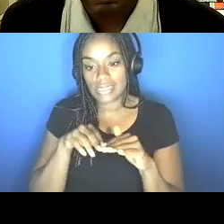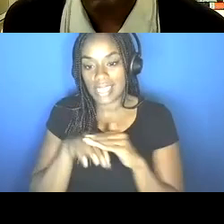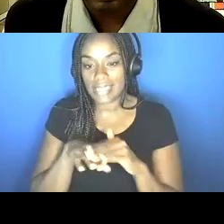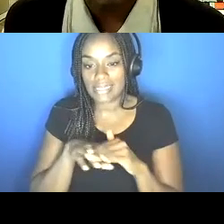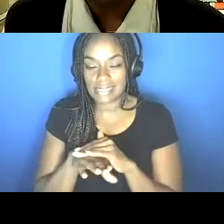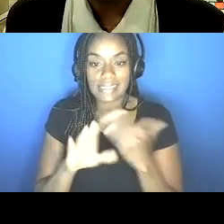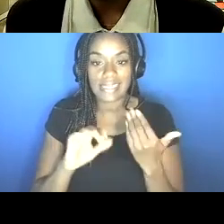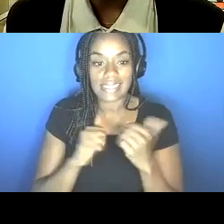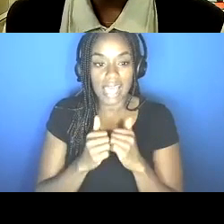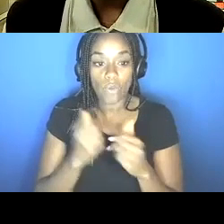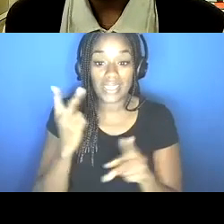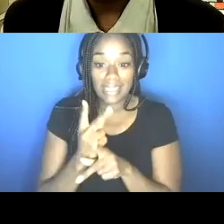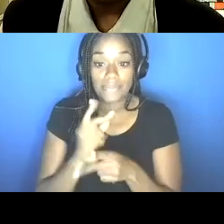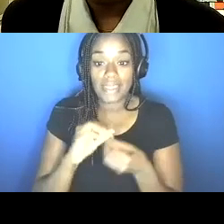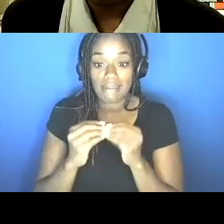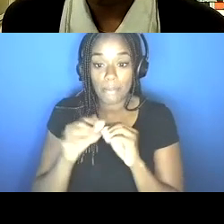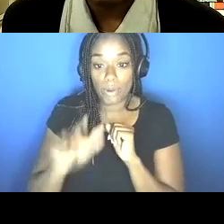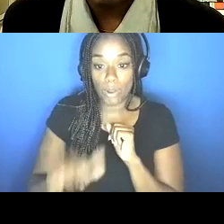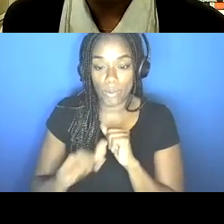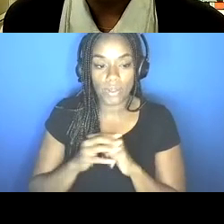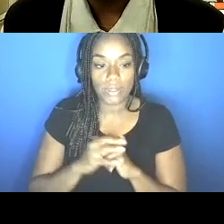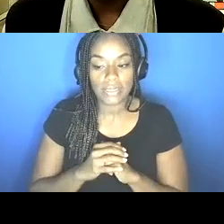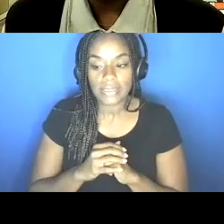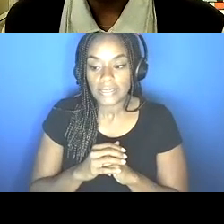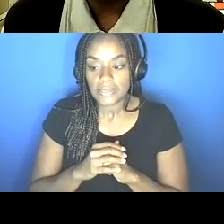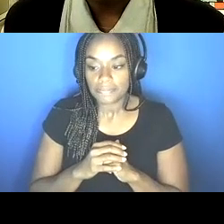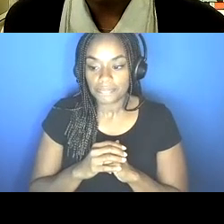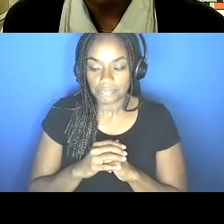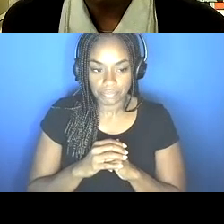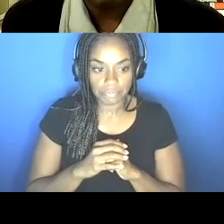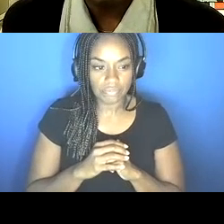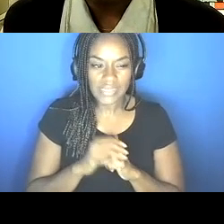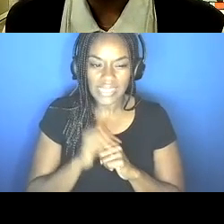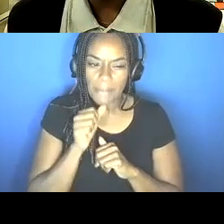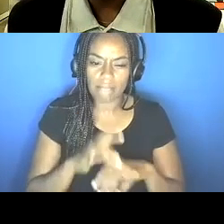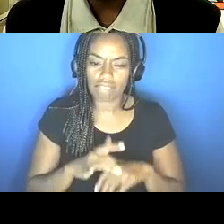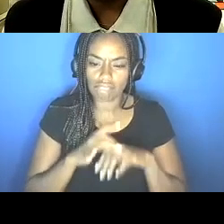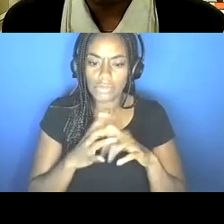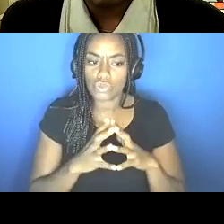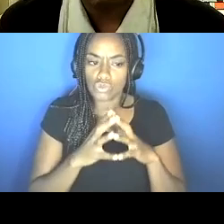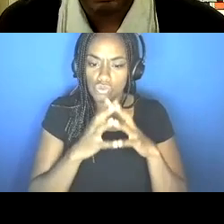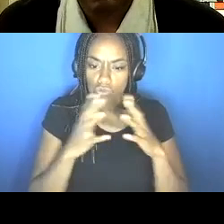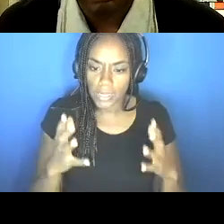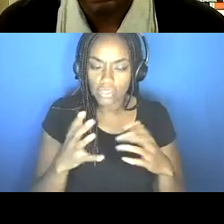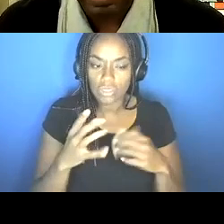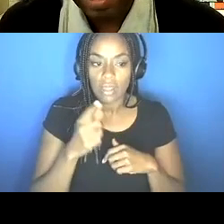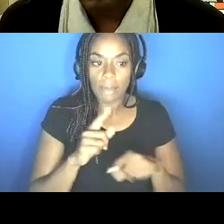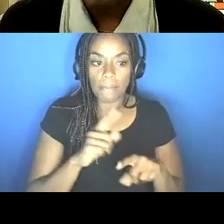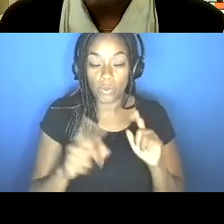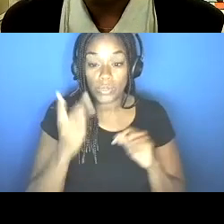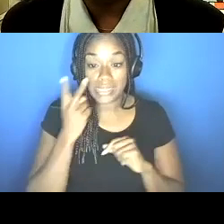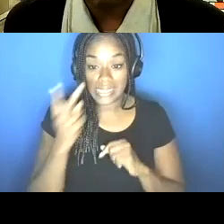can keep this number down. Uh, just for some of the case data, I don't, I'm not going to dwell too long on this, but what we've seen that the, that the borough of